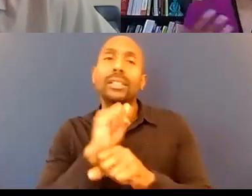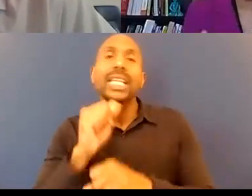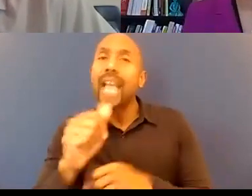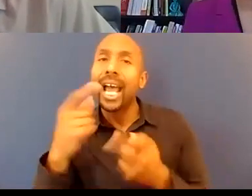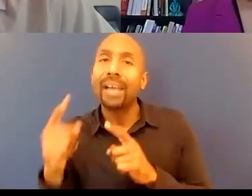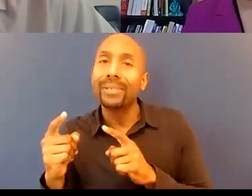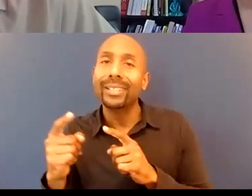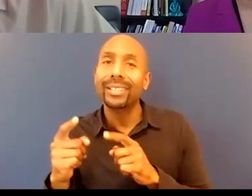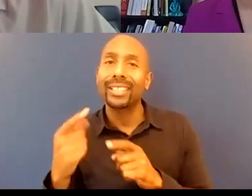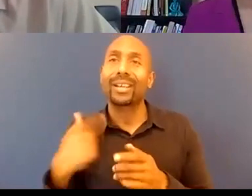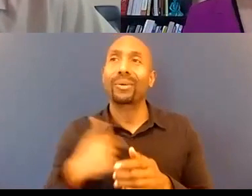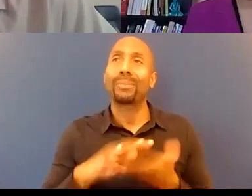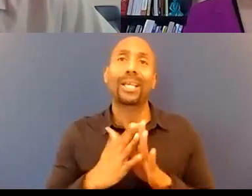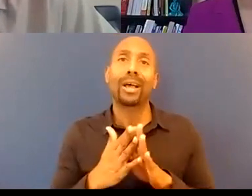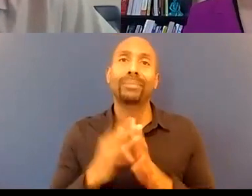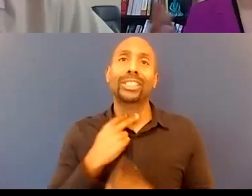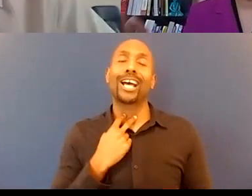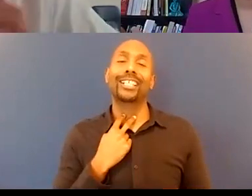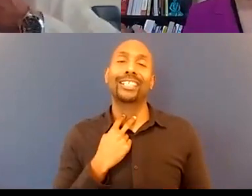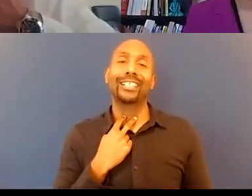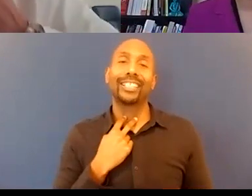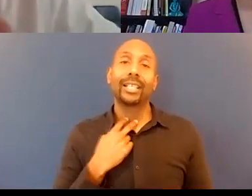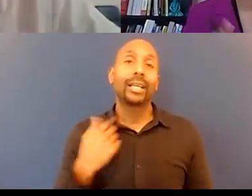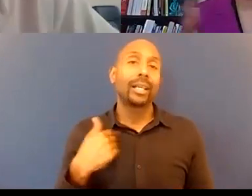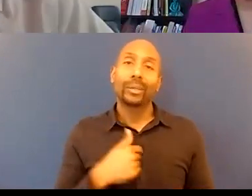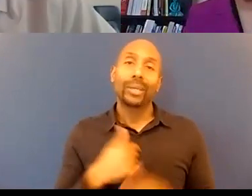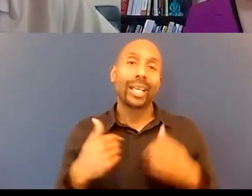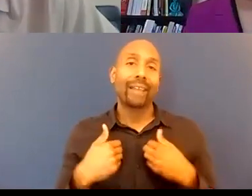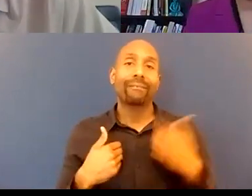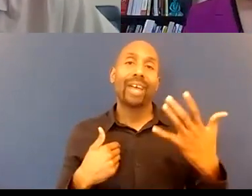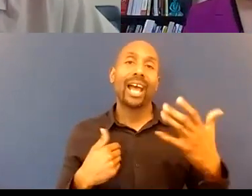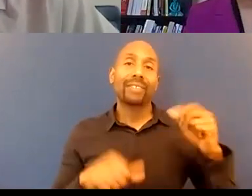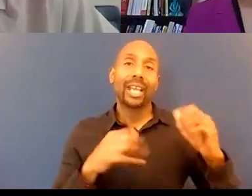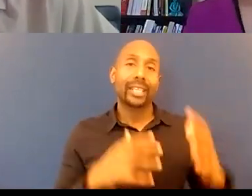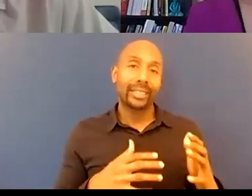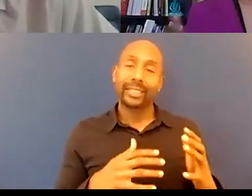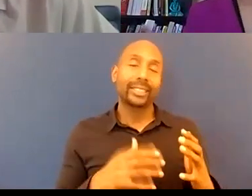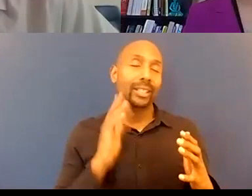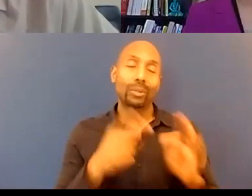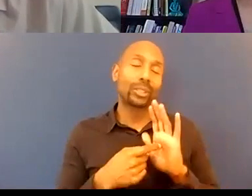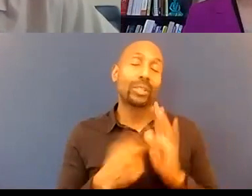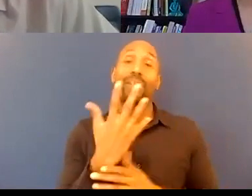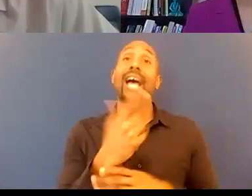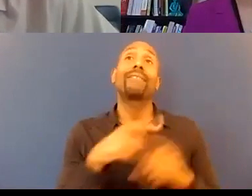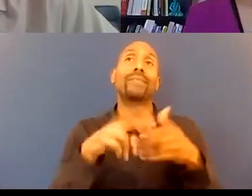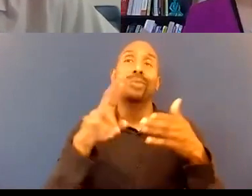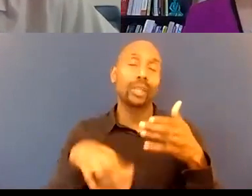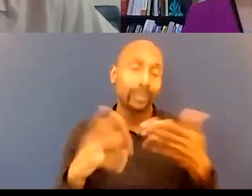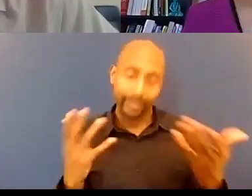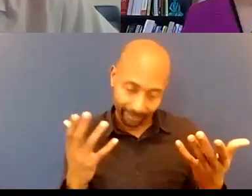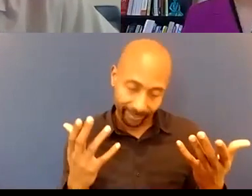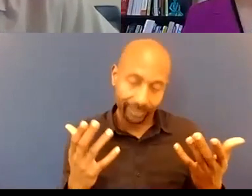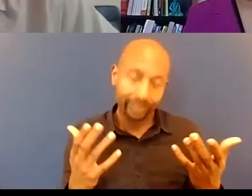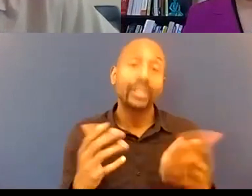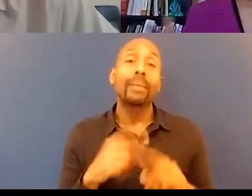where i call analysis paralysis we could do this all day all you gotta do is get five scientists you're gonna give you five different outcomes what i always tell people to to really